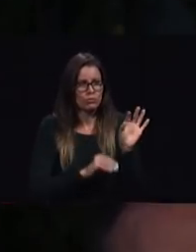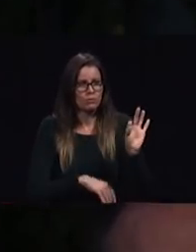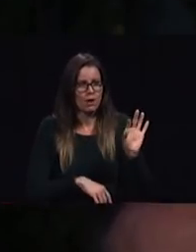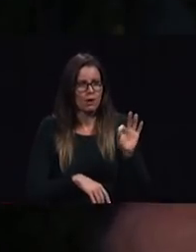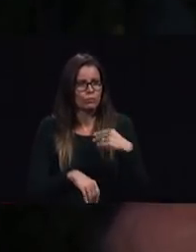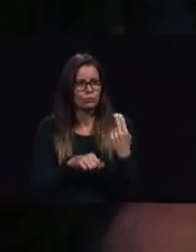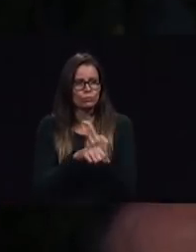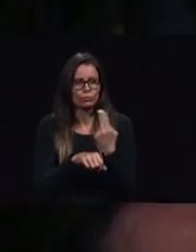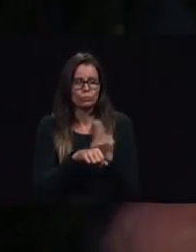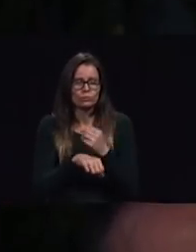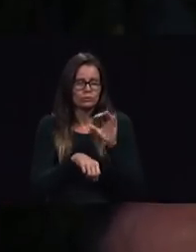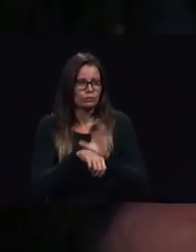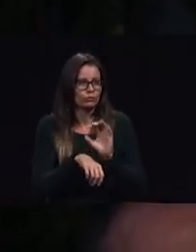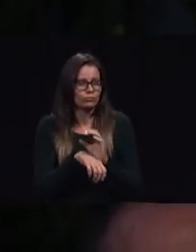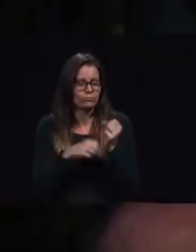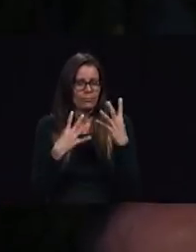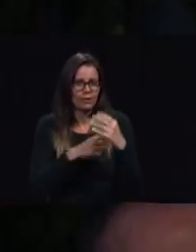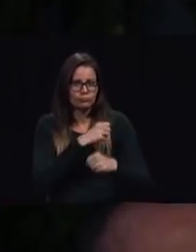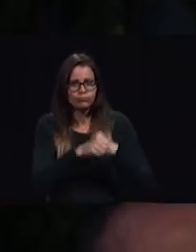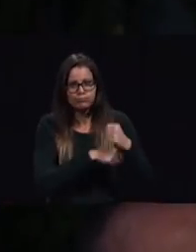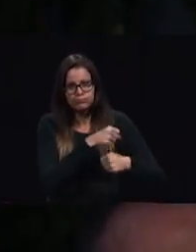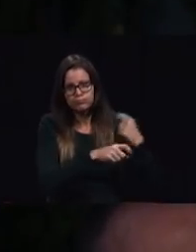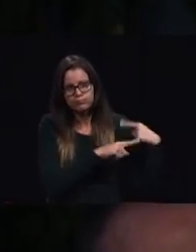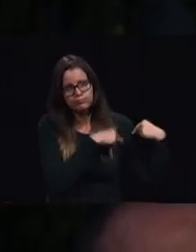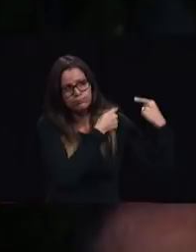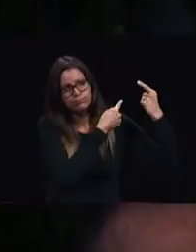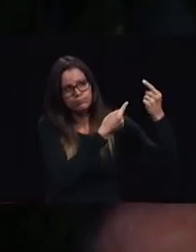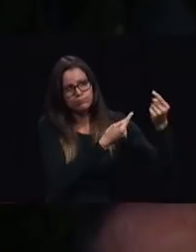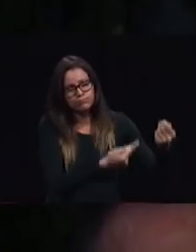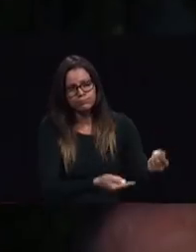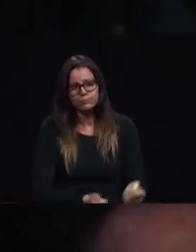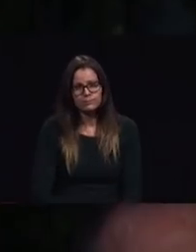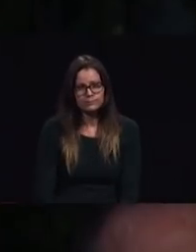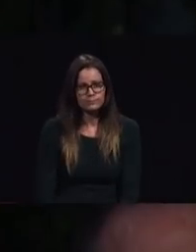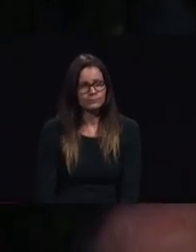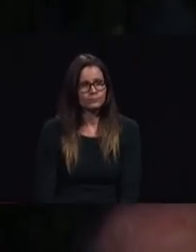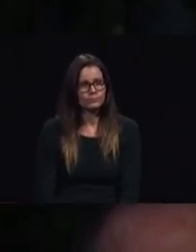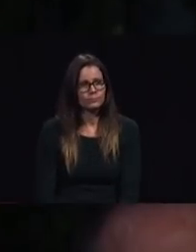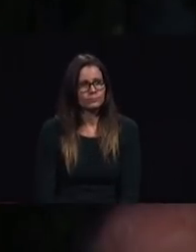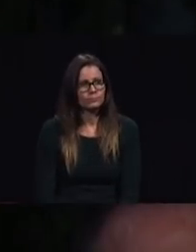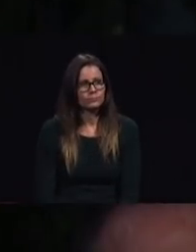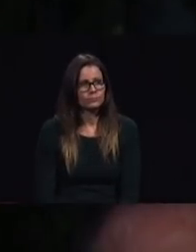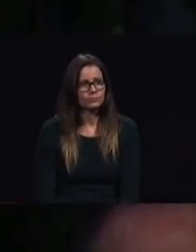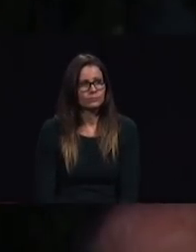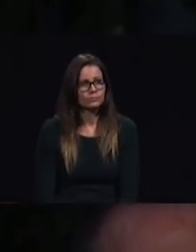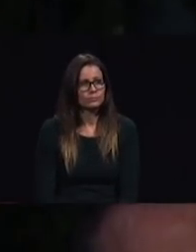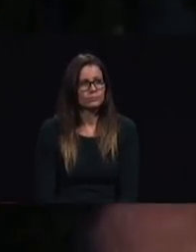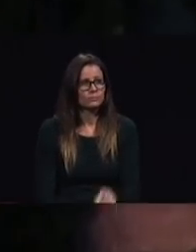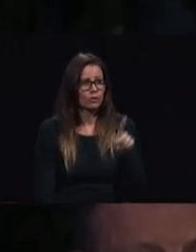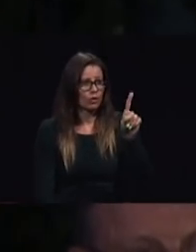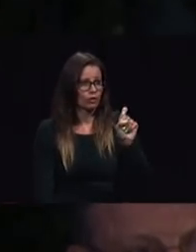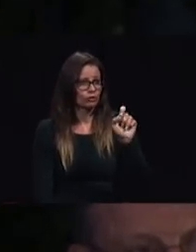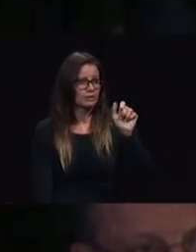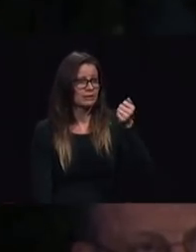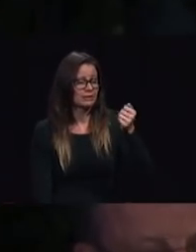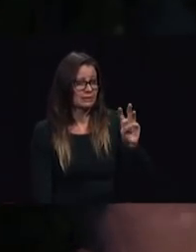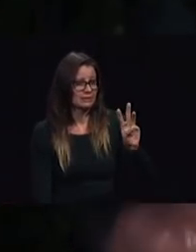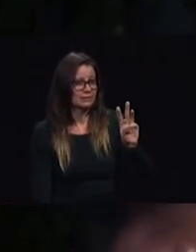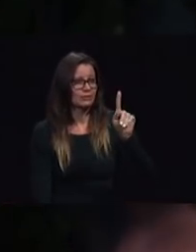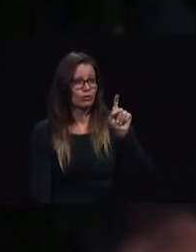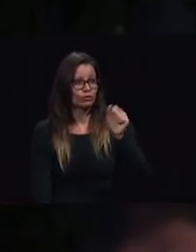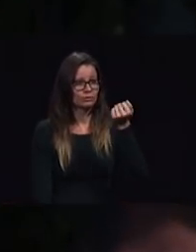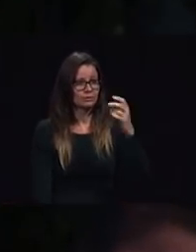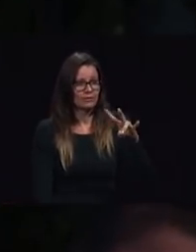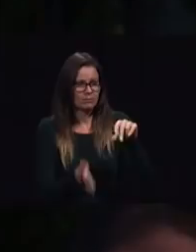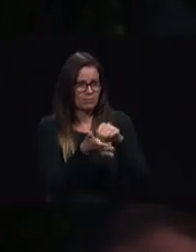cause as wise generals this is page 116 to 117 are to lay plans for advance moves